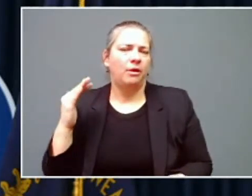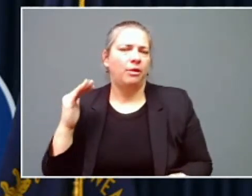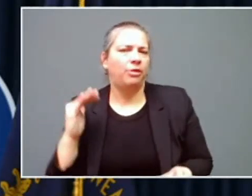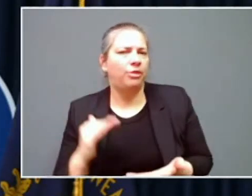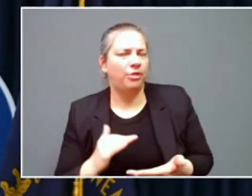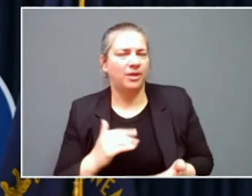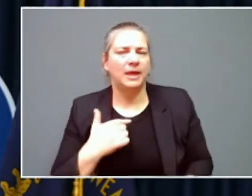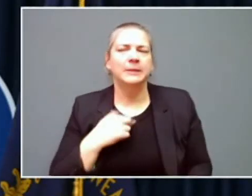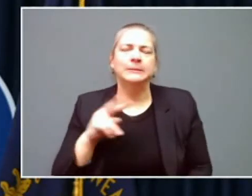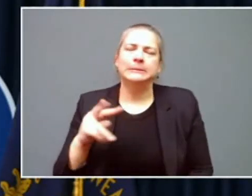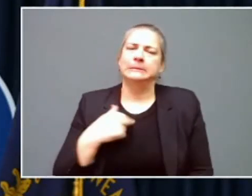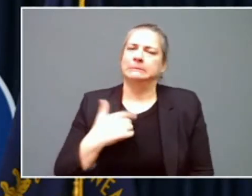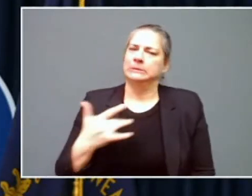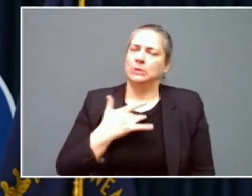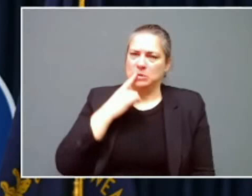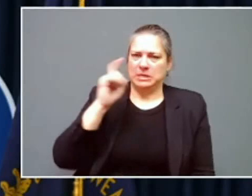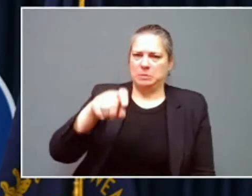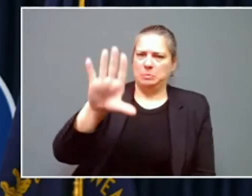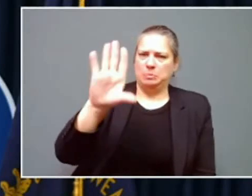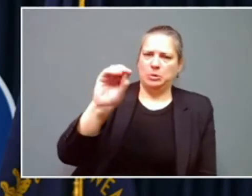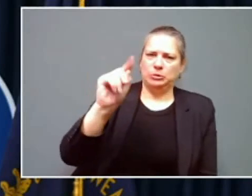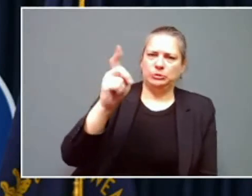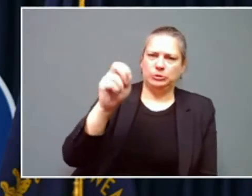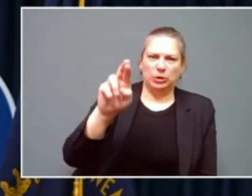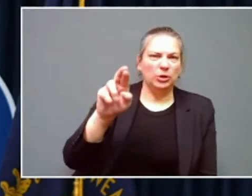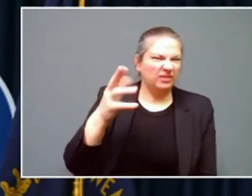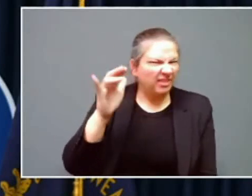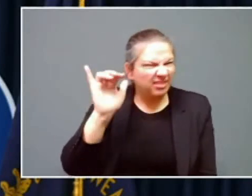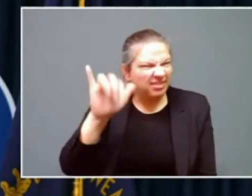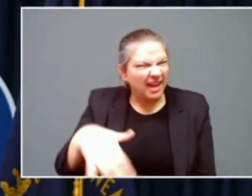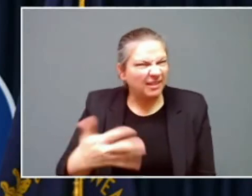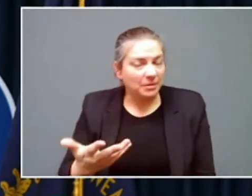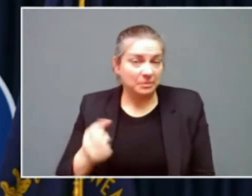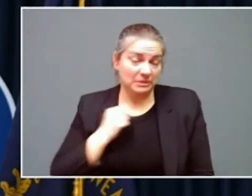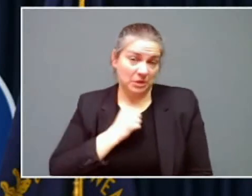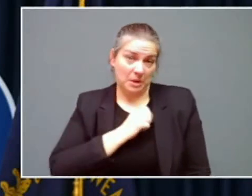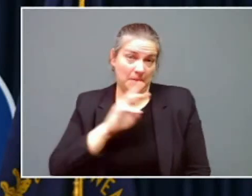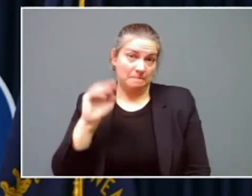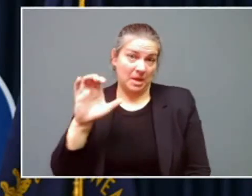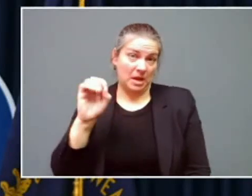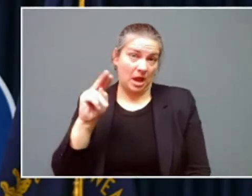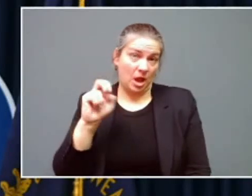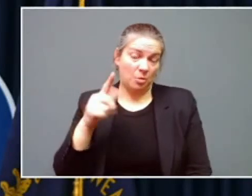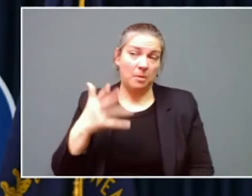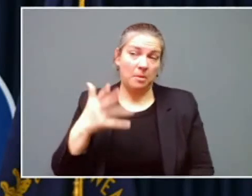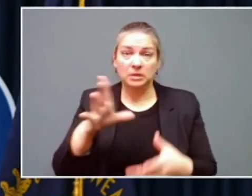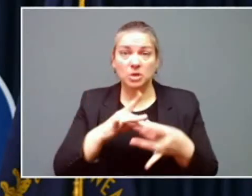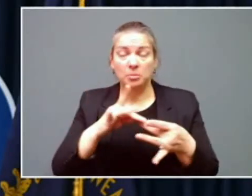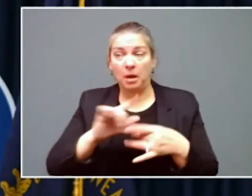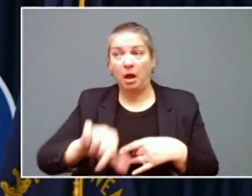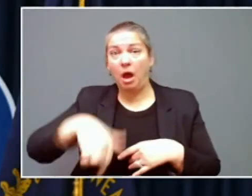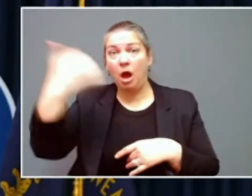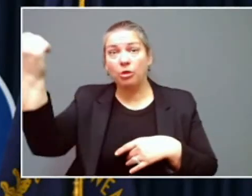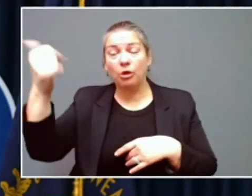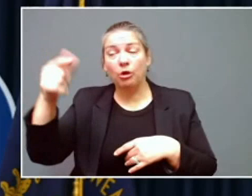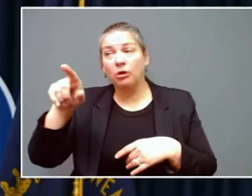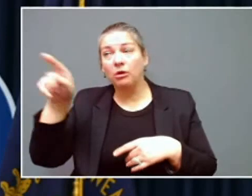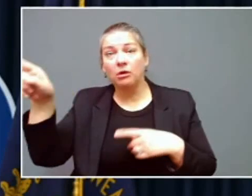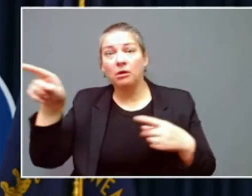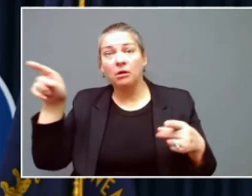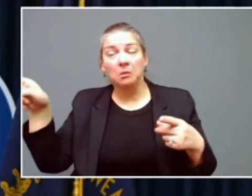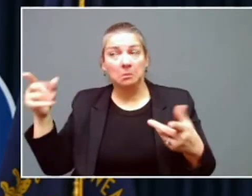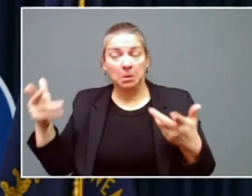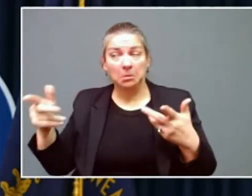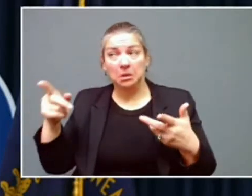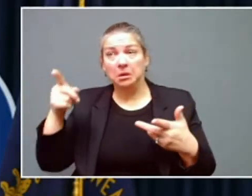more people to get boosted as well. Maybe Senator McConnell was talking about other parts of the country that still have, you